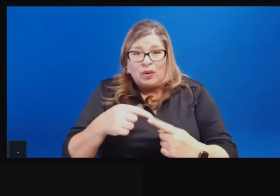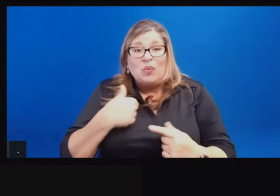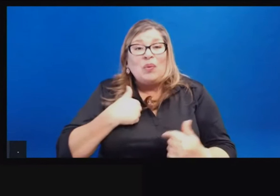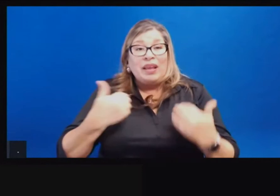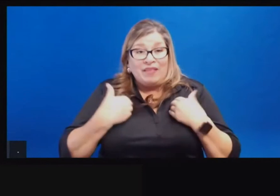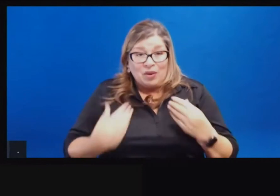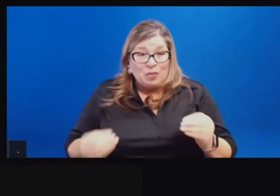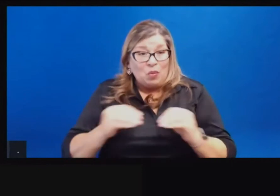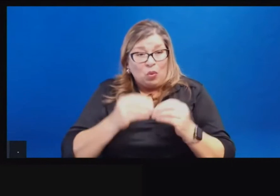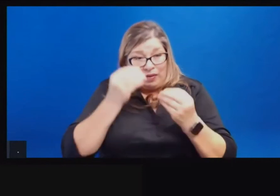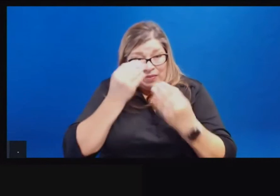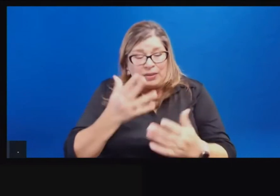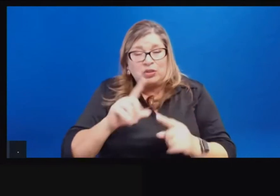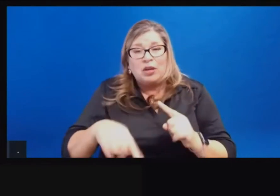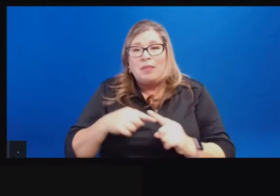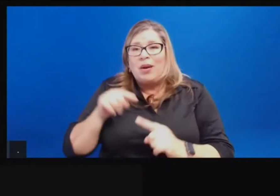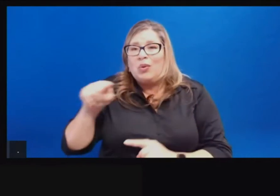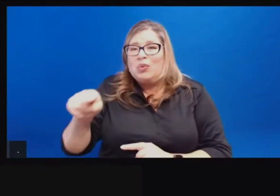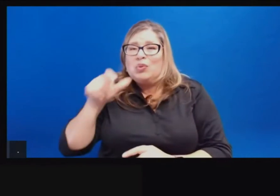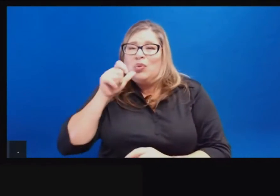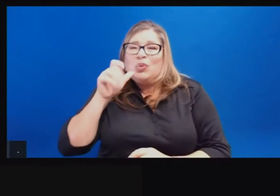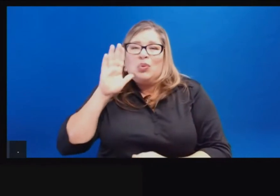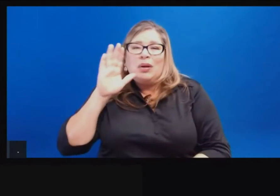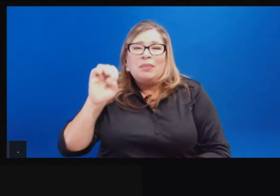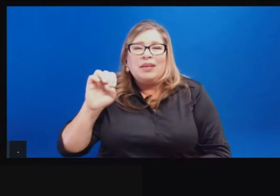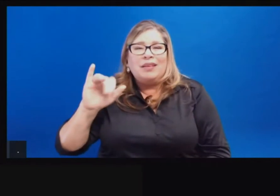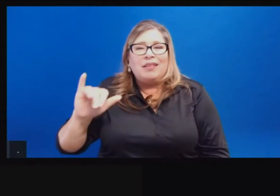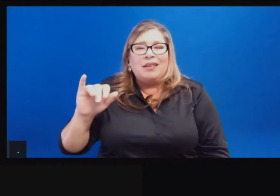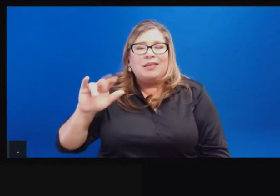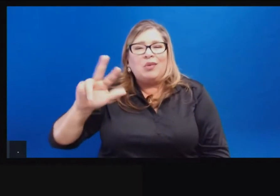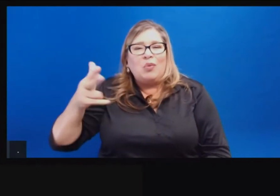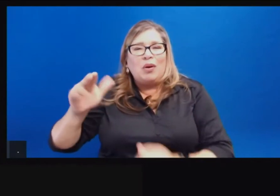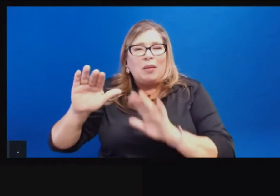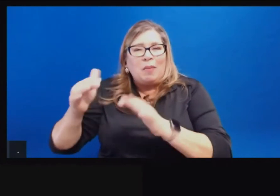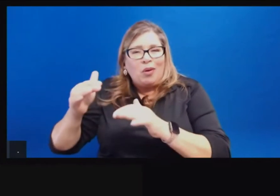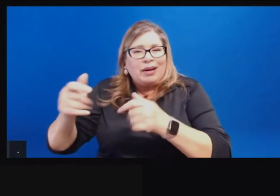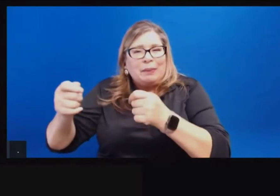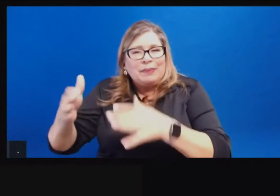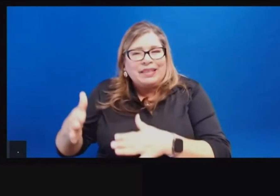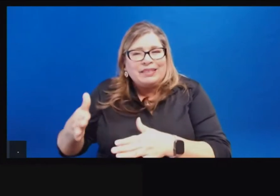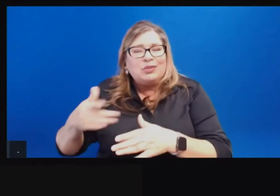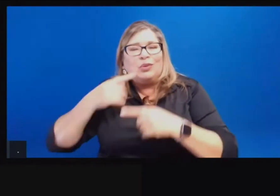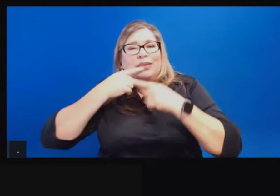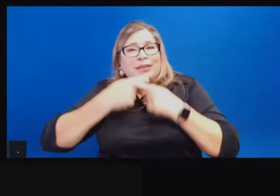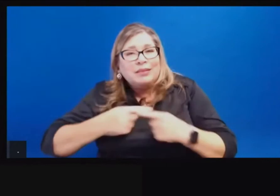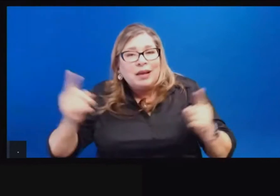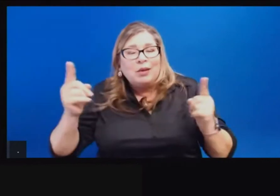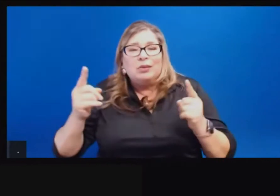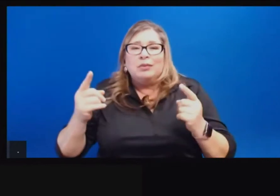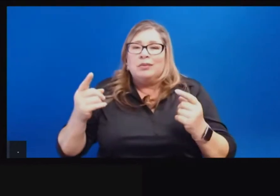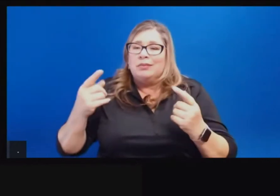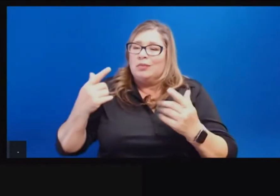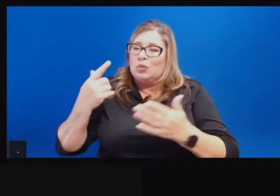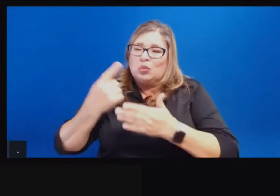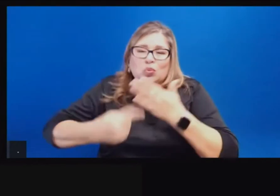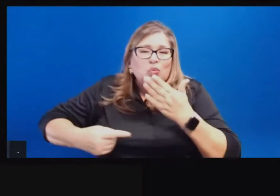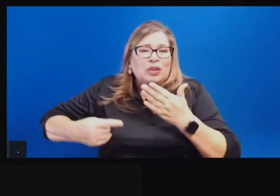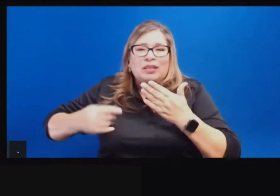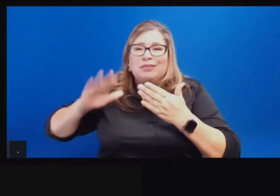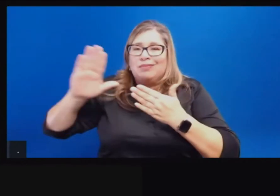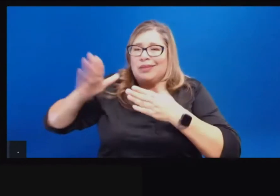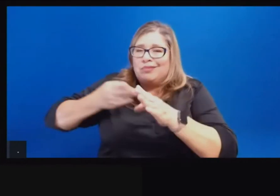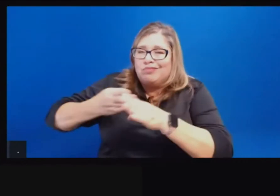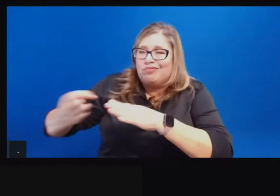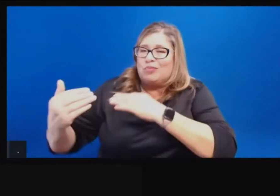information about the third-party administrator in terms of, uh, making an announcement about who that will be and, and what the, what, what the scope of their